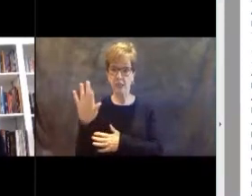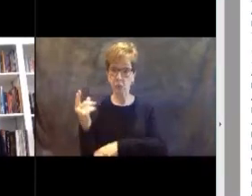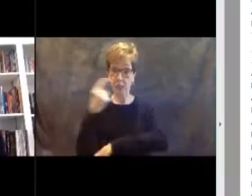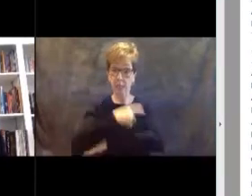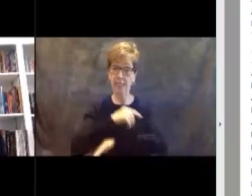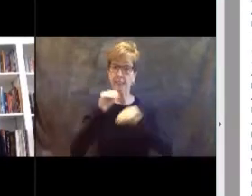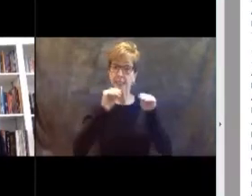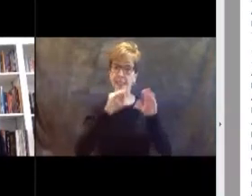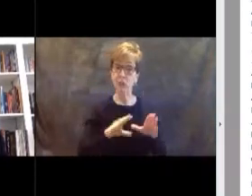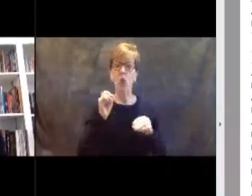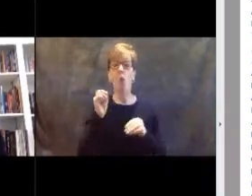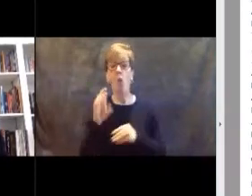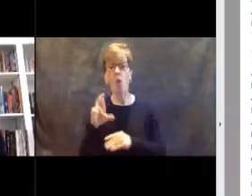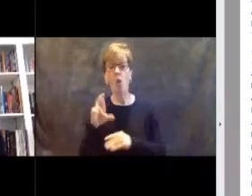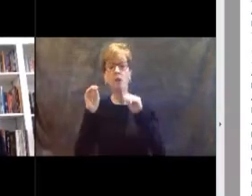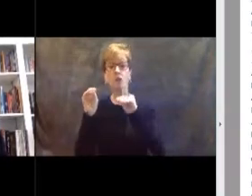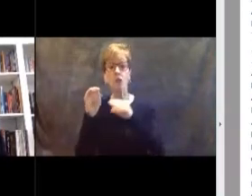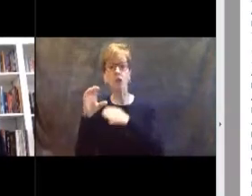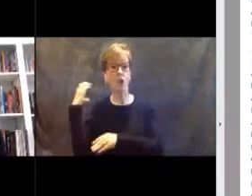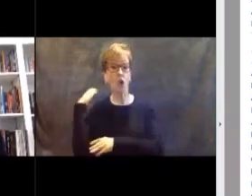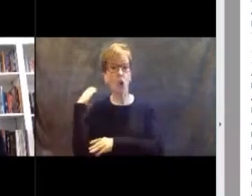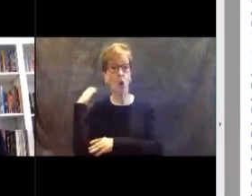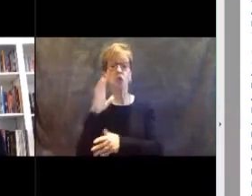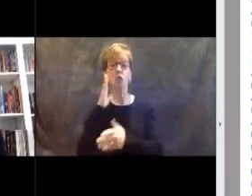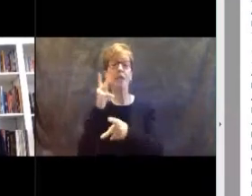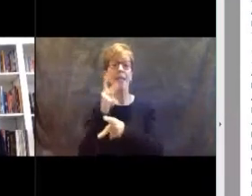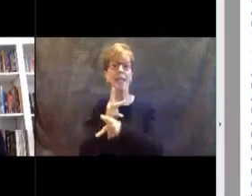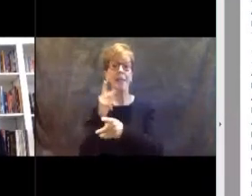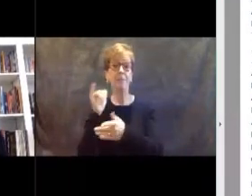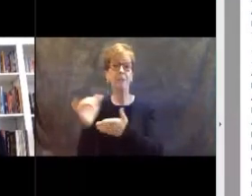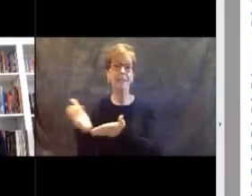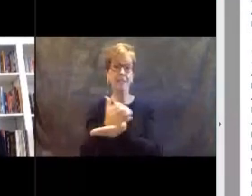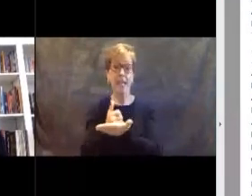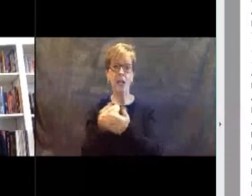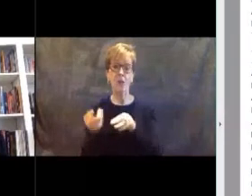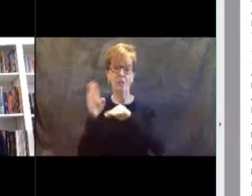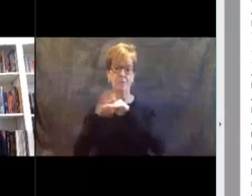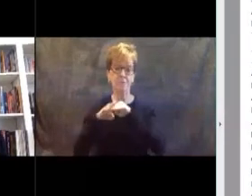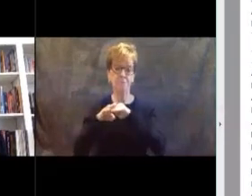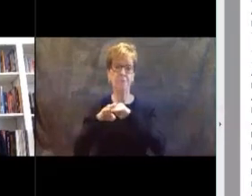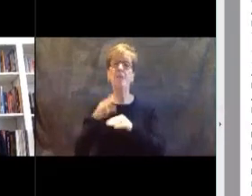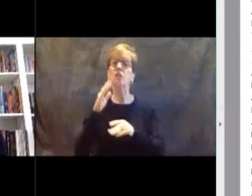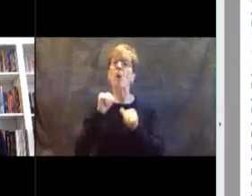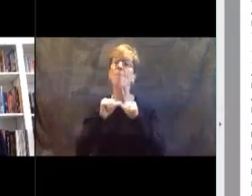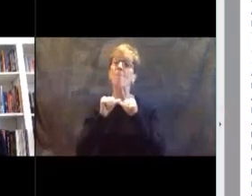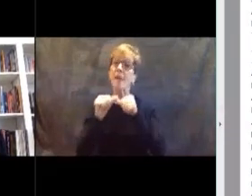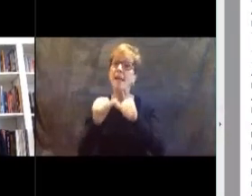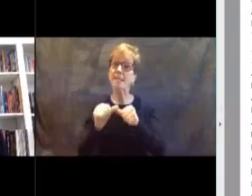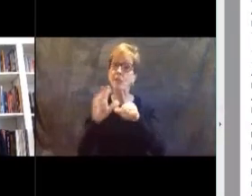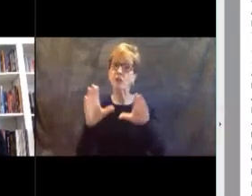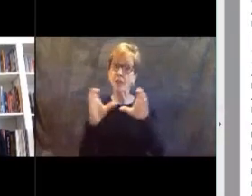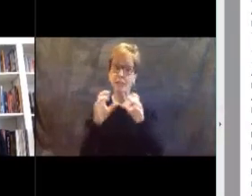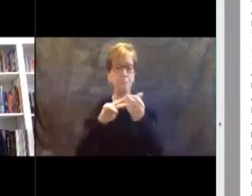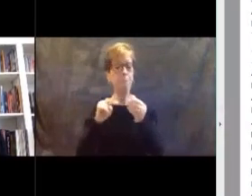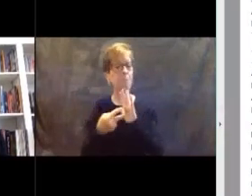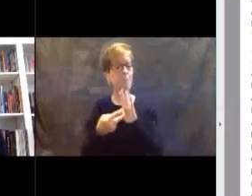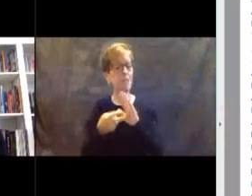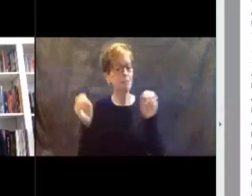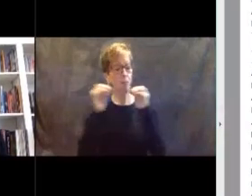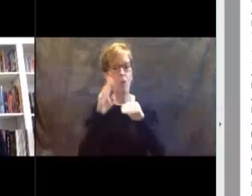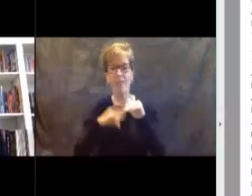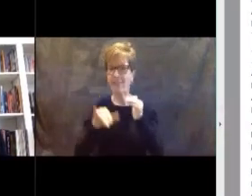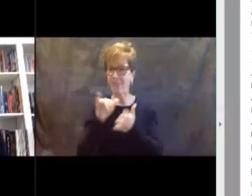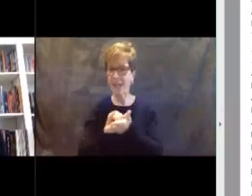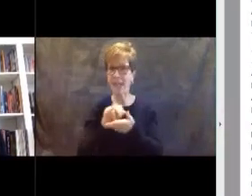it means that you keep that salary supplement. But maintaining your certification means so much more than that. It means that you're committed